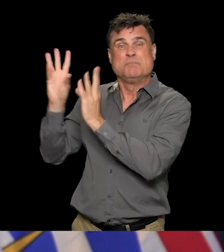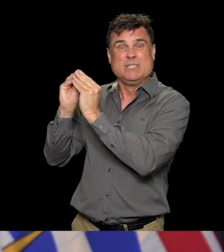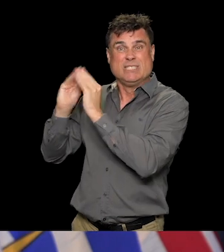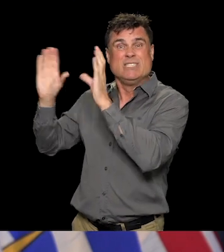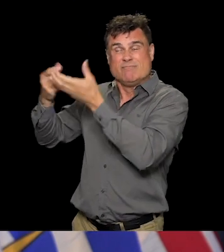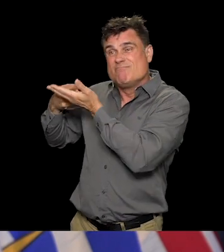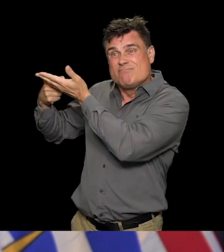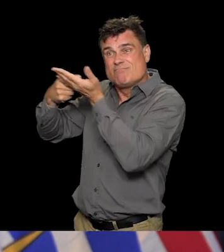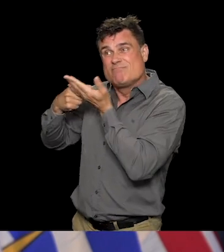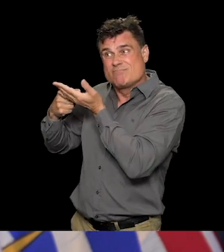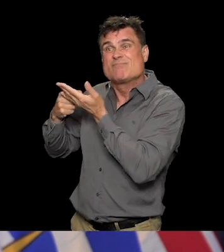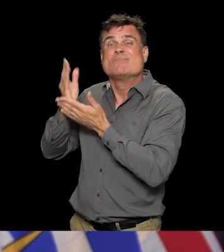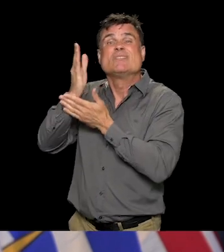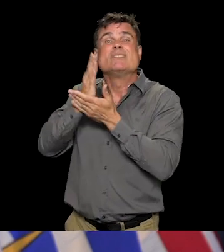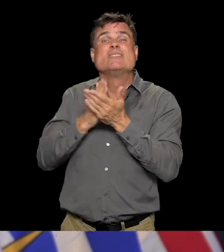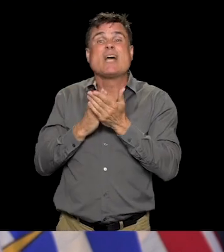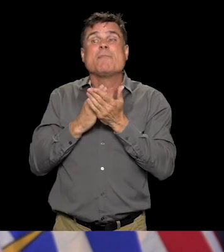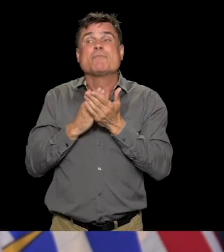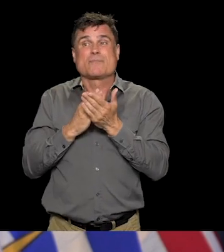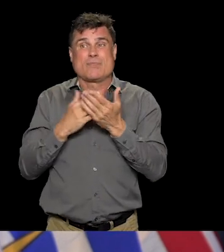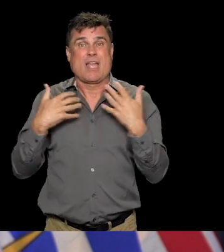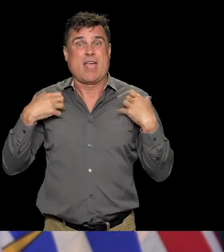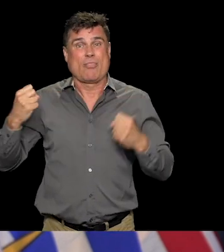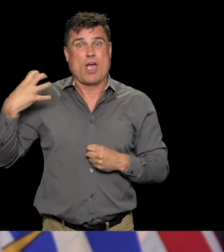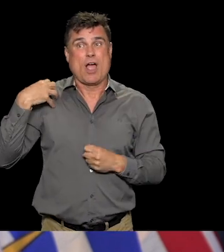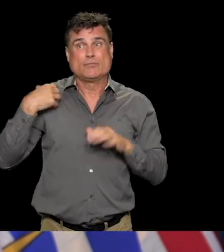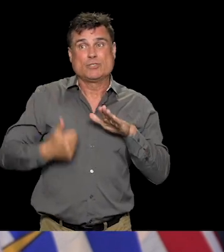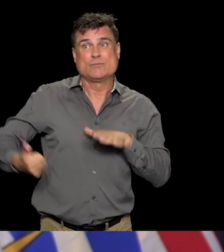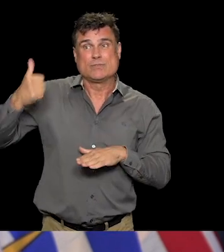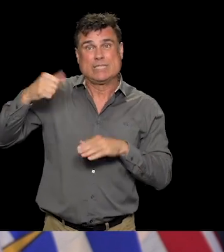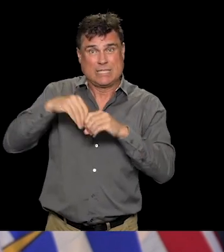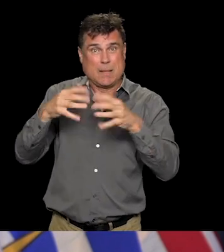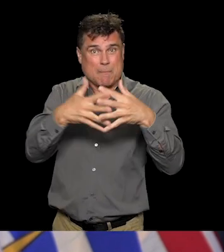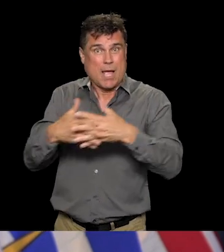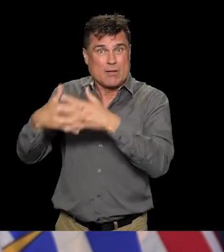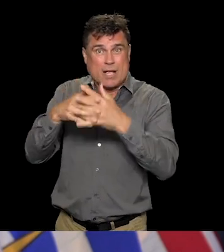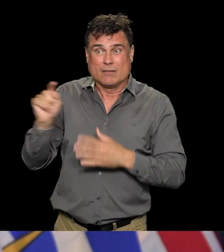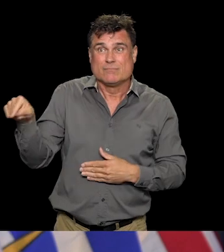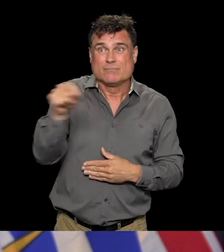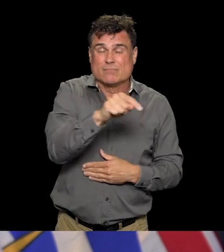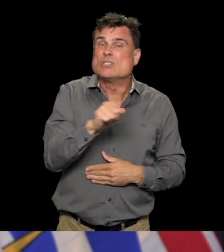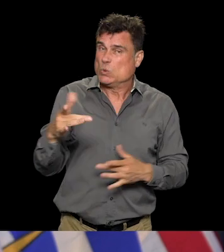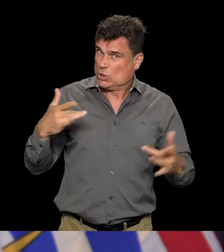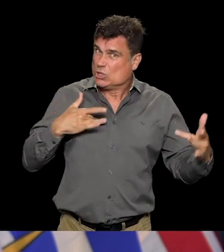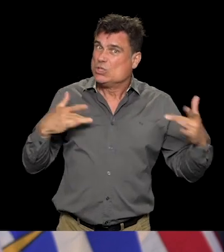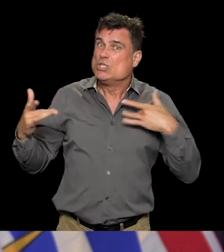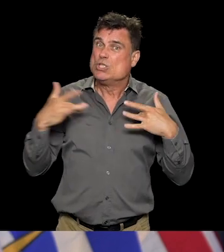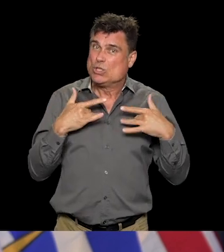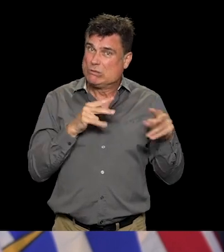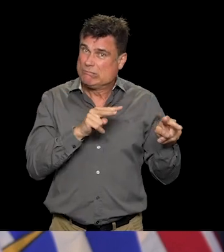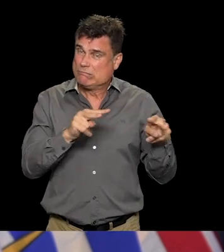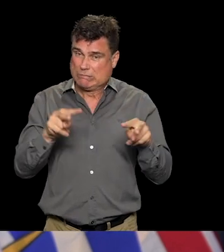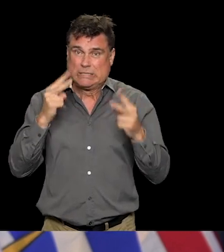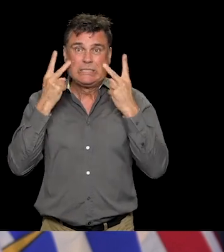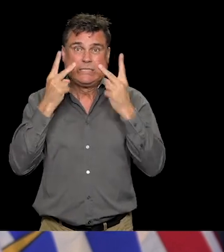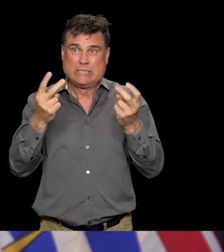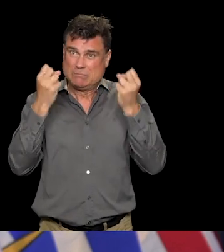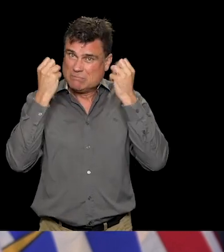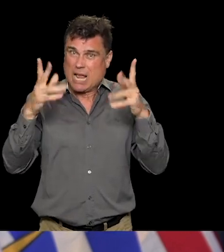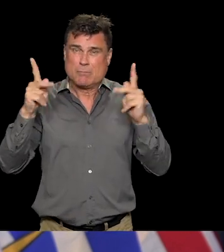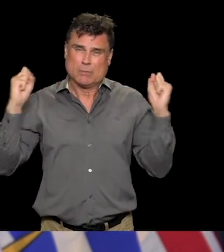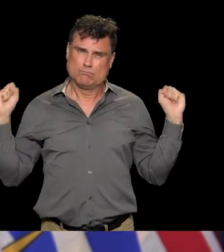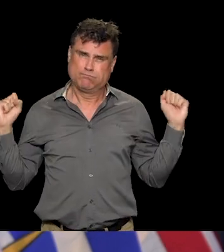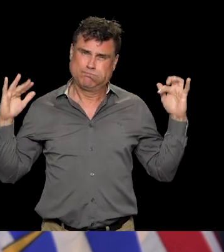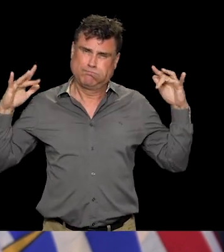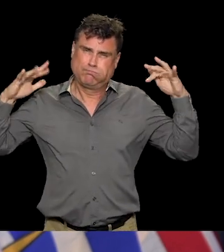are very concerned that the protests that are happening down there, particularly when there's attempts to shut them down and